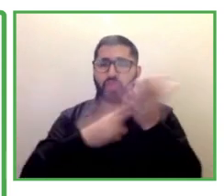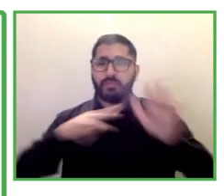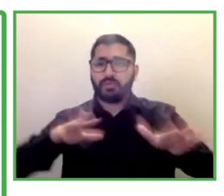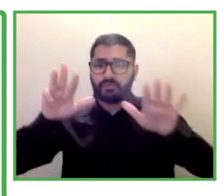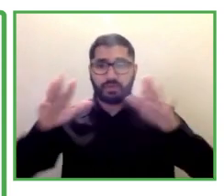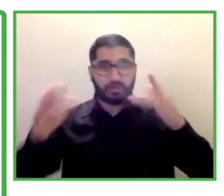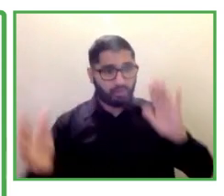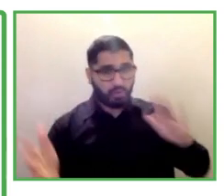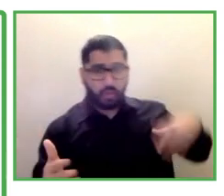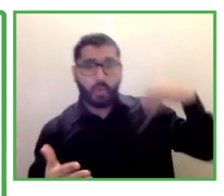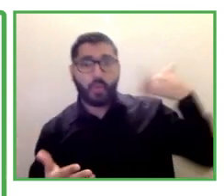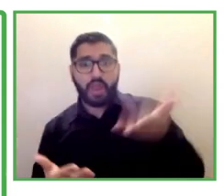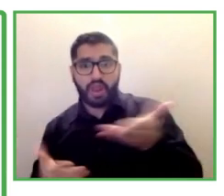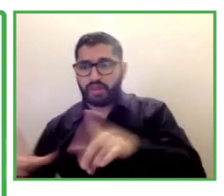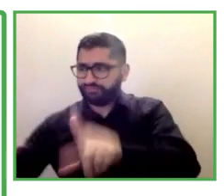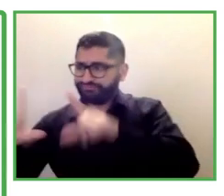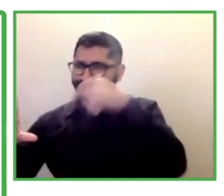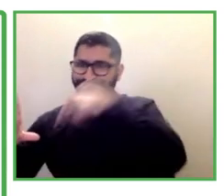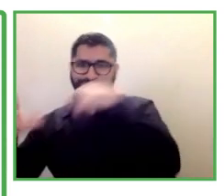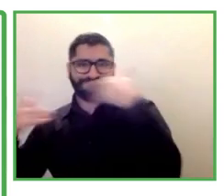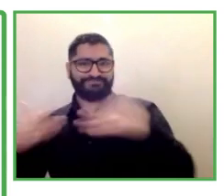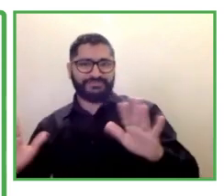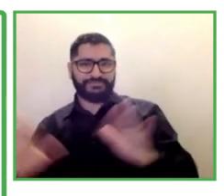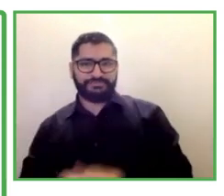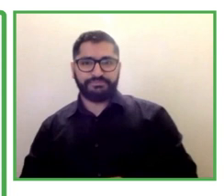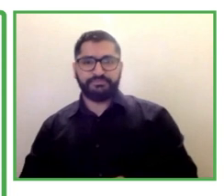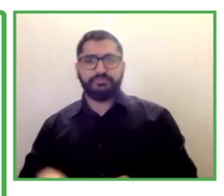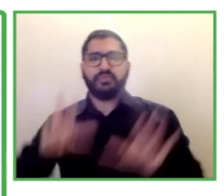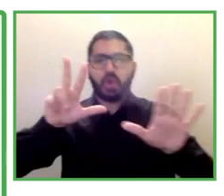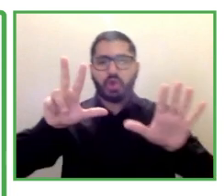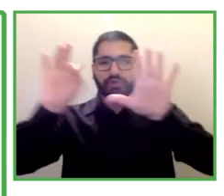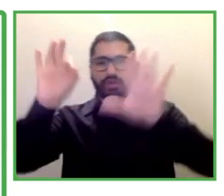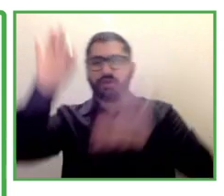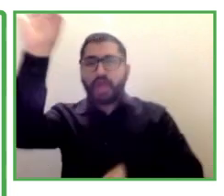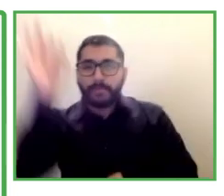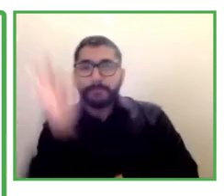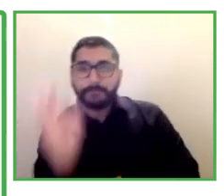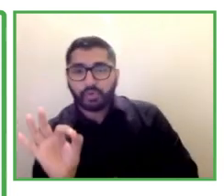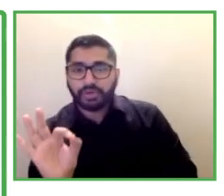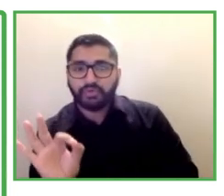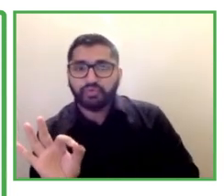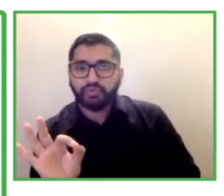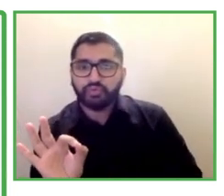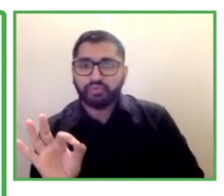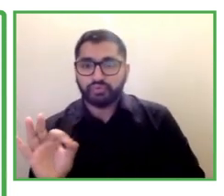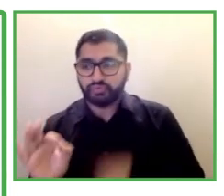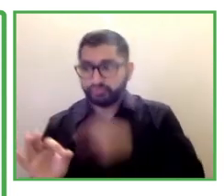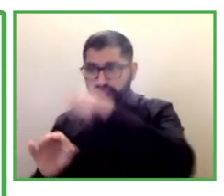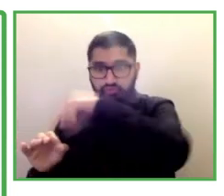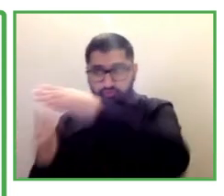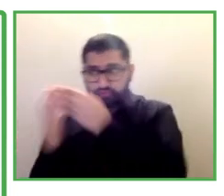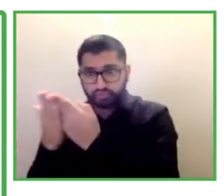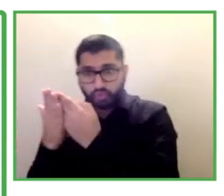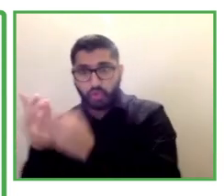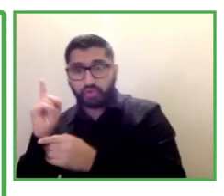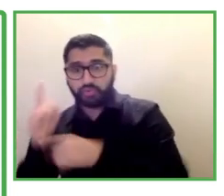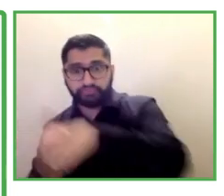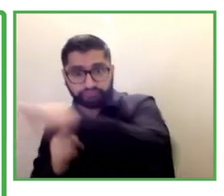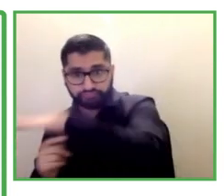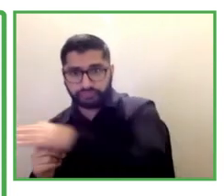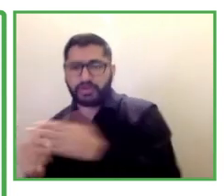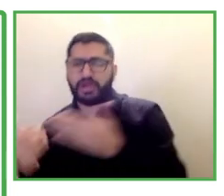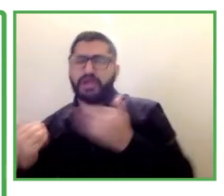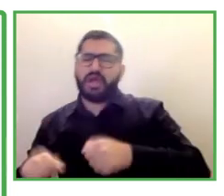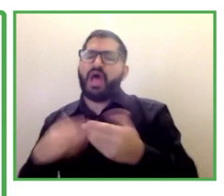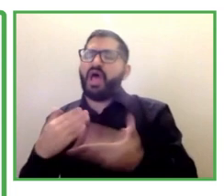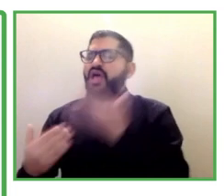um of graduates with disability sorry that didn't come through the stepping into program so there's a clear definite advantage to students